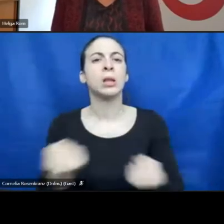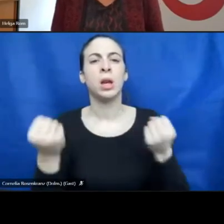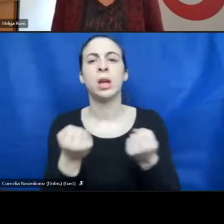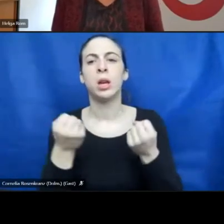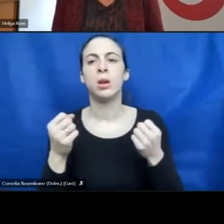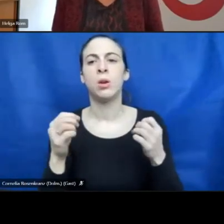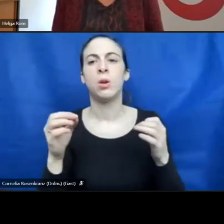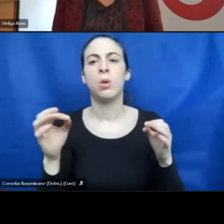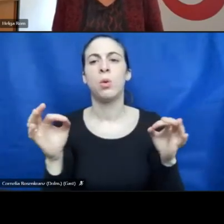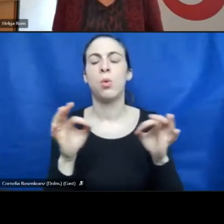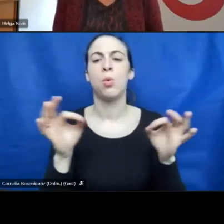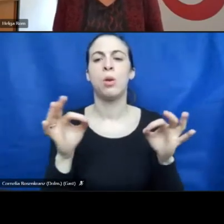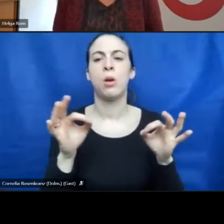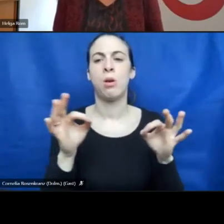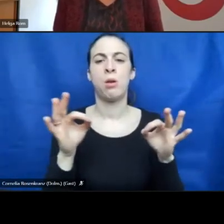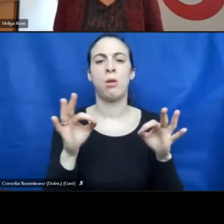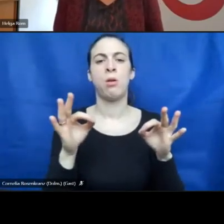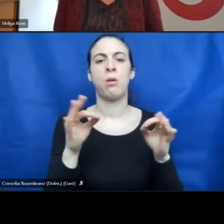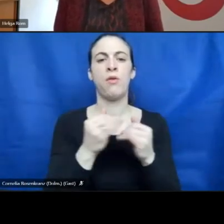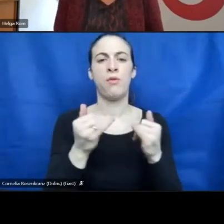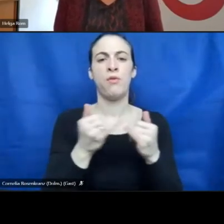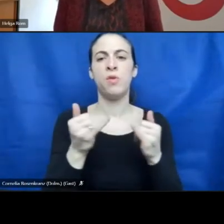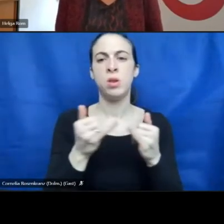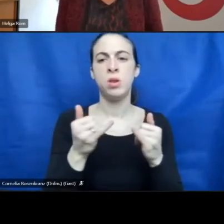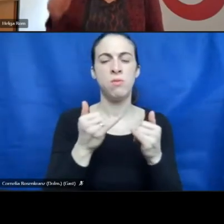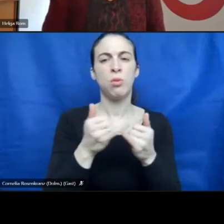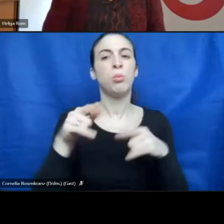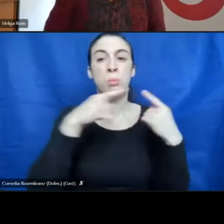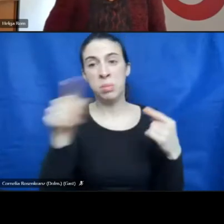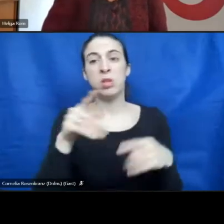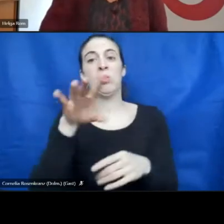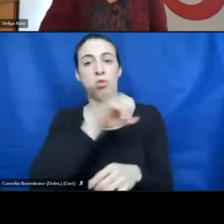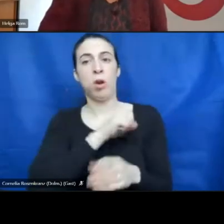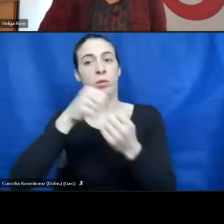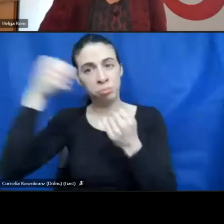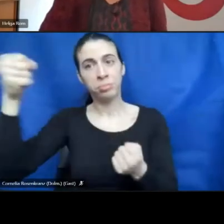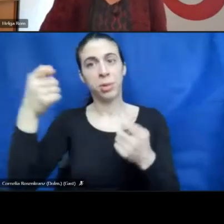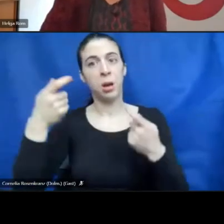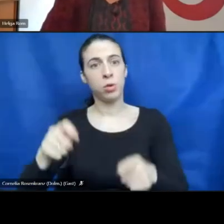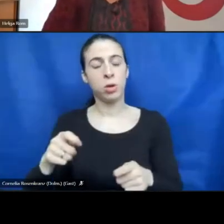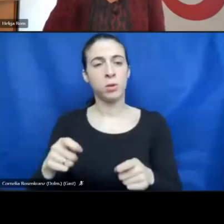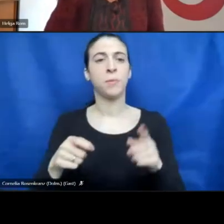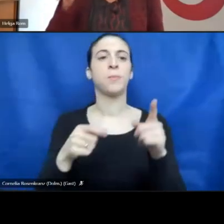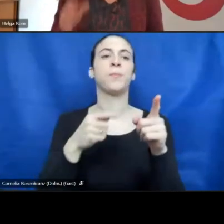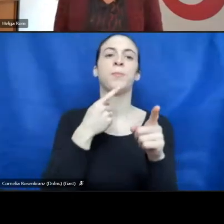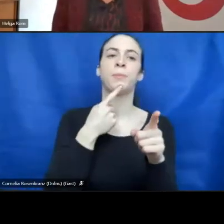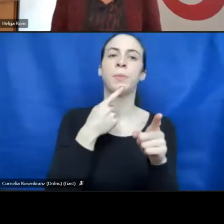try out on making business or actually running business? The academy